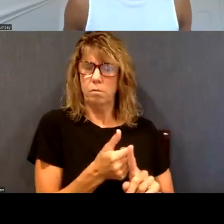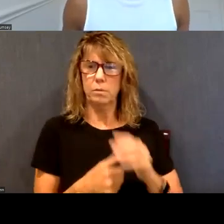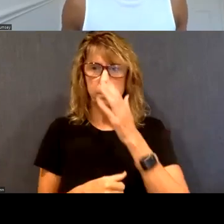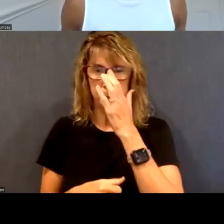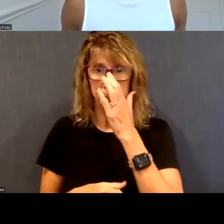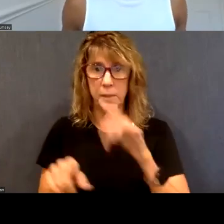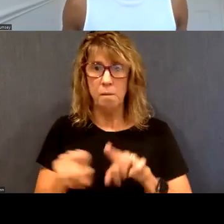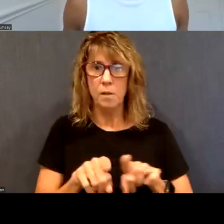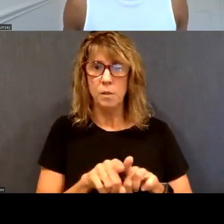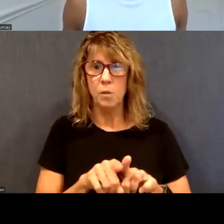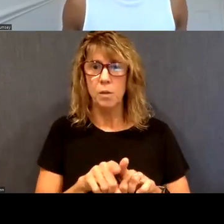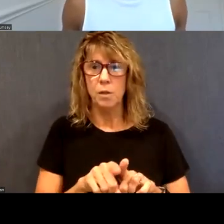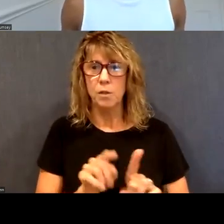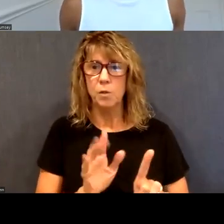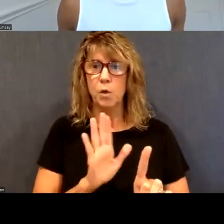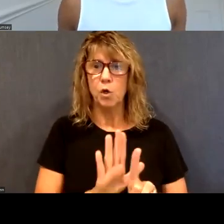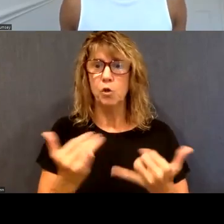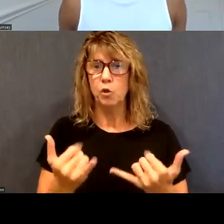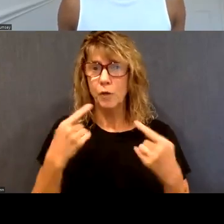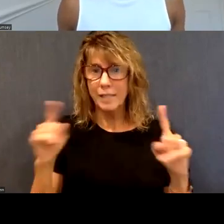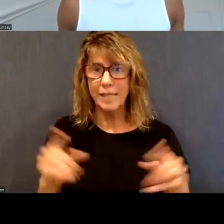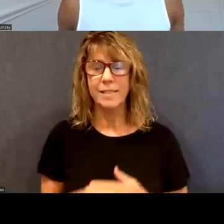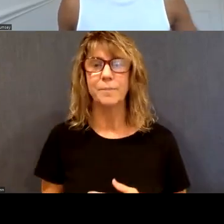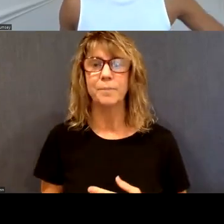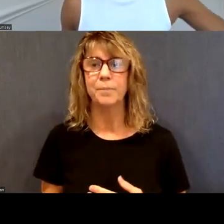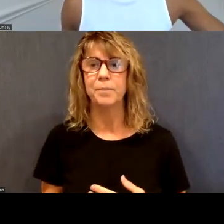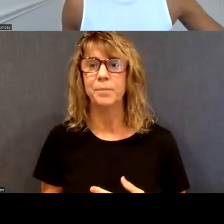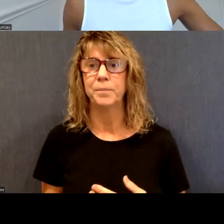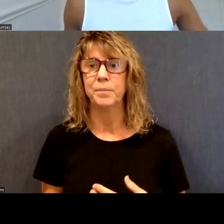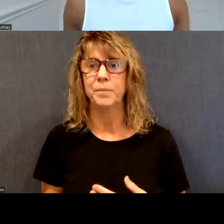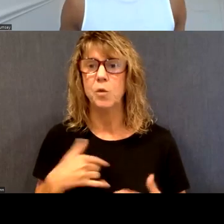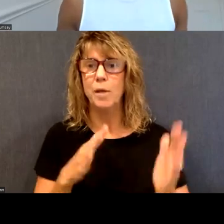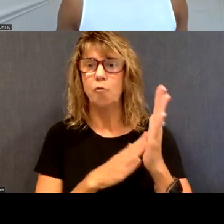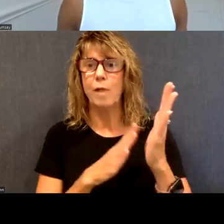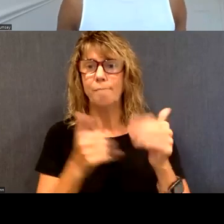led to her current successes, and also did a good clap back at her.